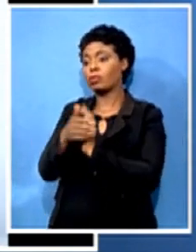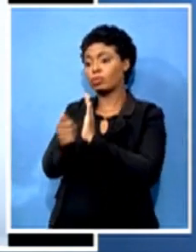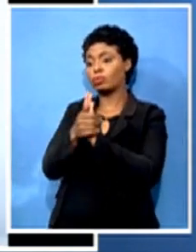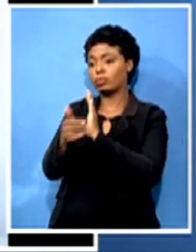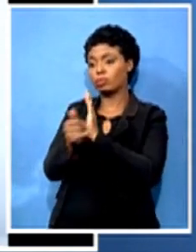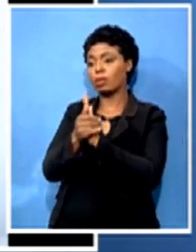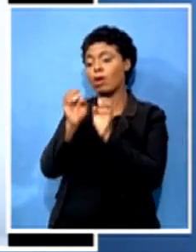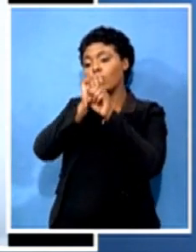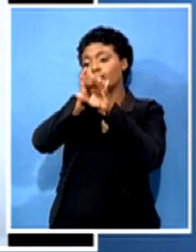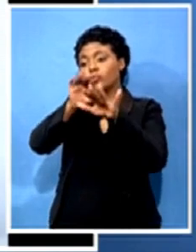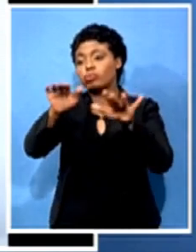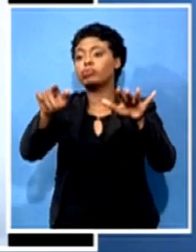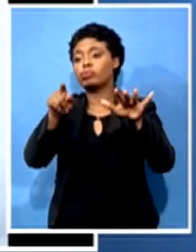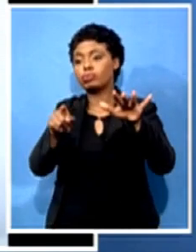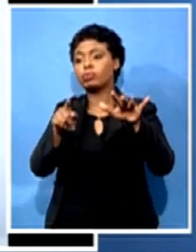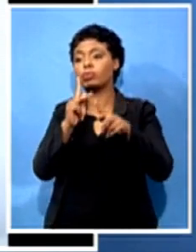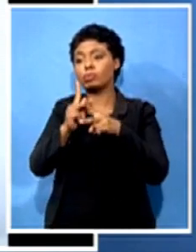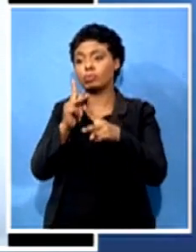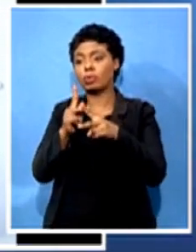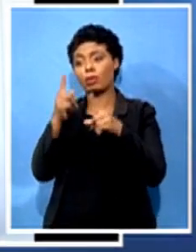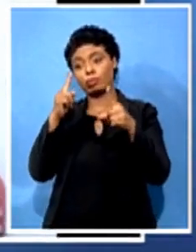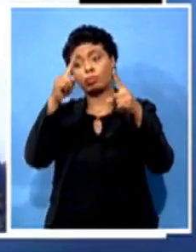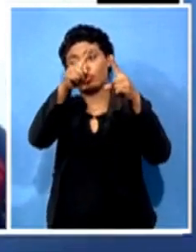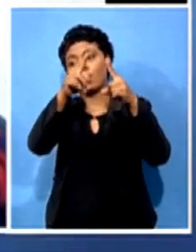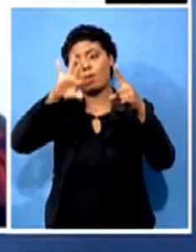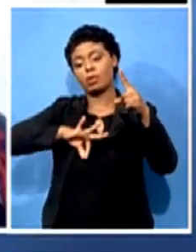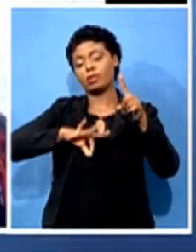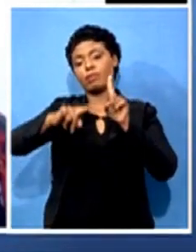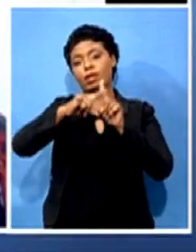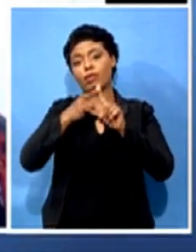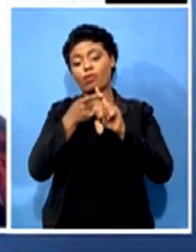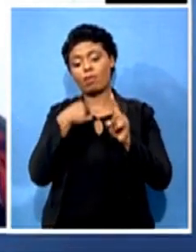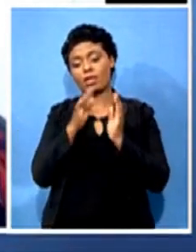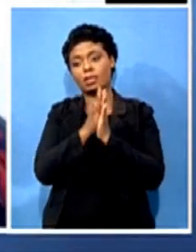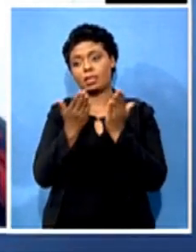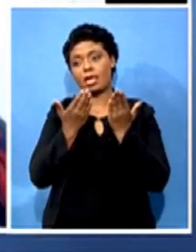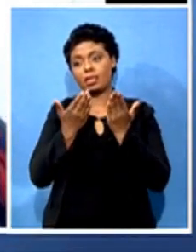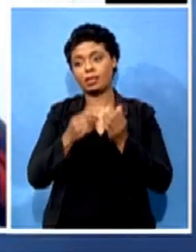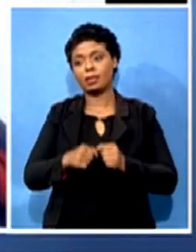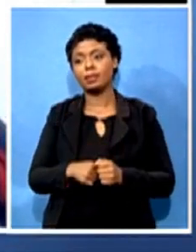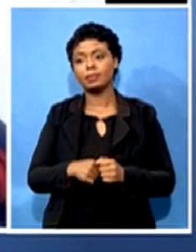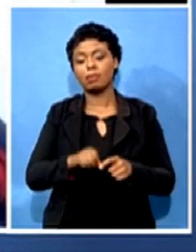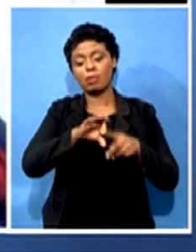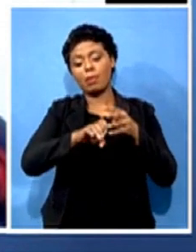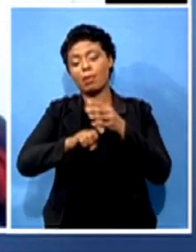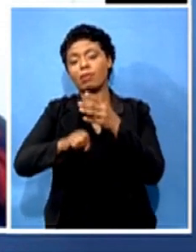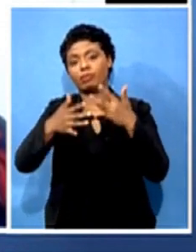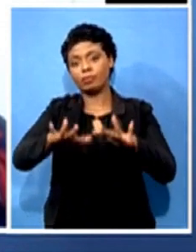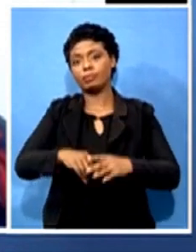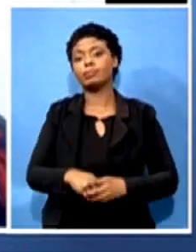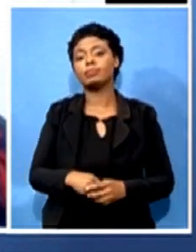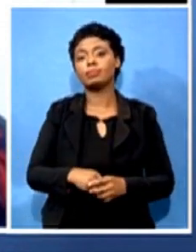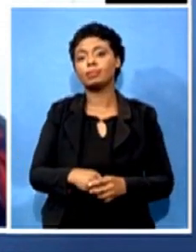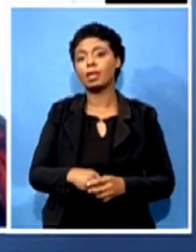positive benefits that came from the study. You touched on something a little earlier that I want to explore. What did the